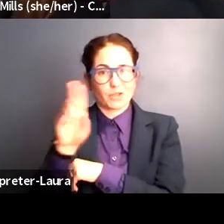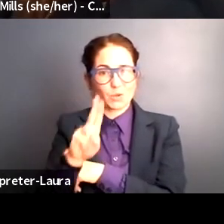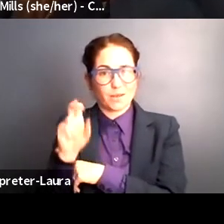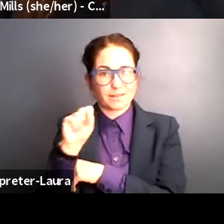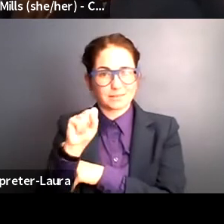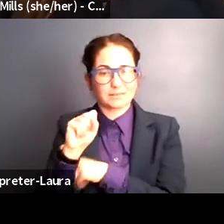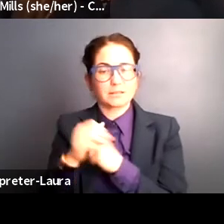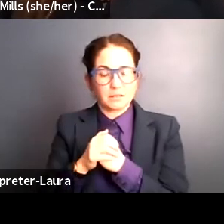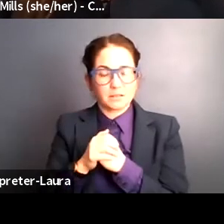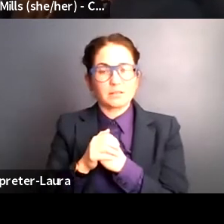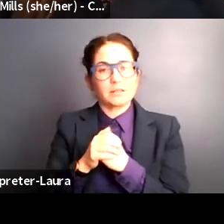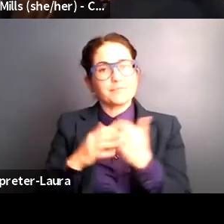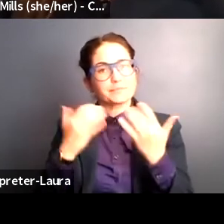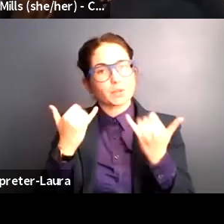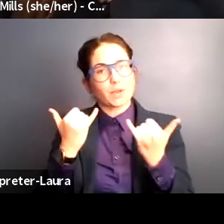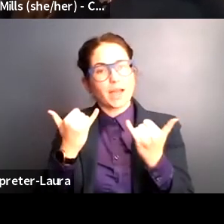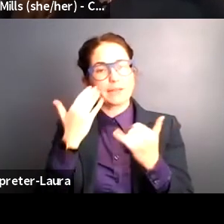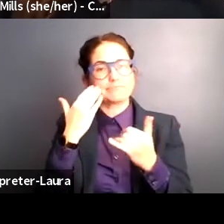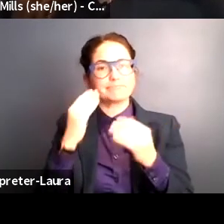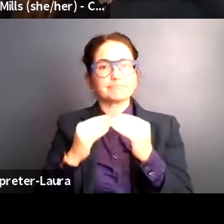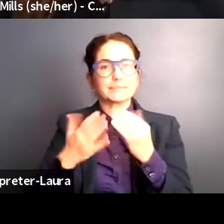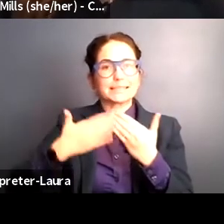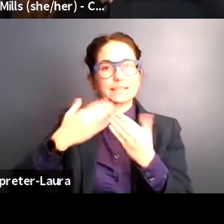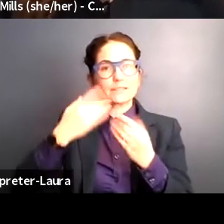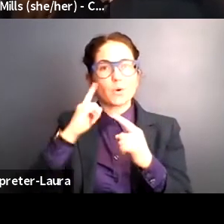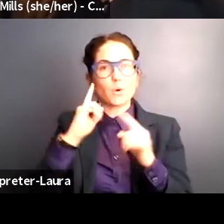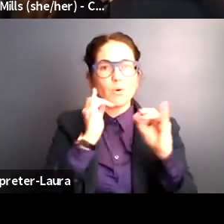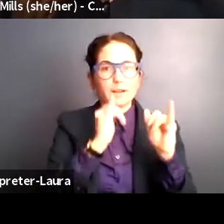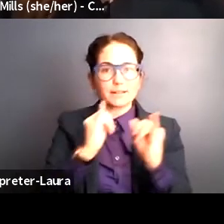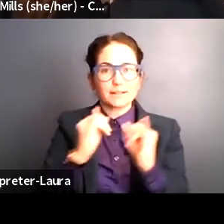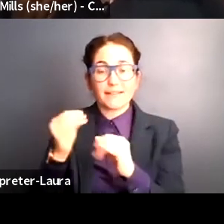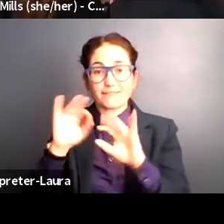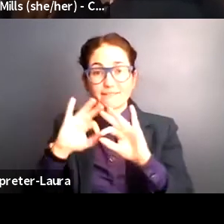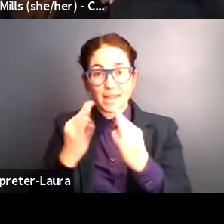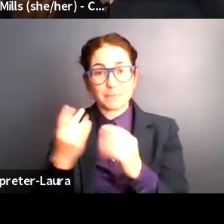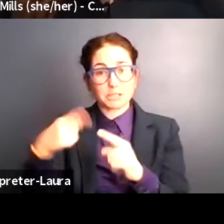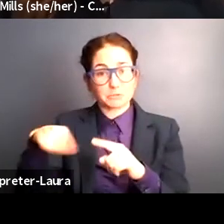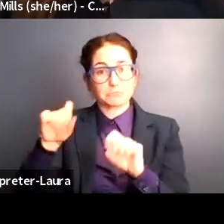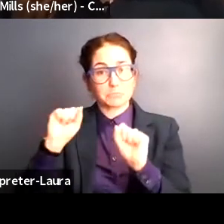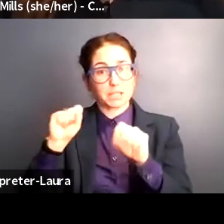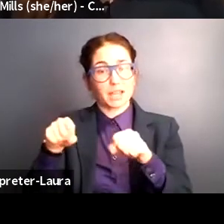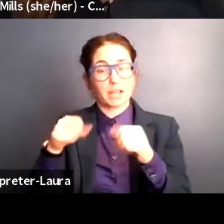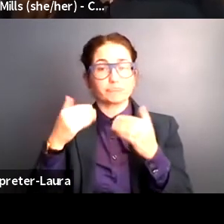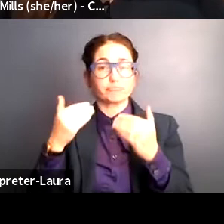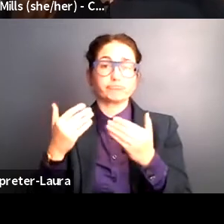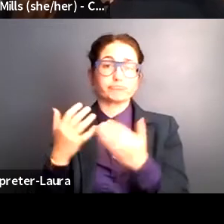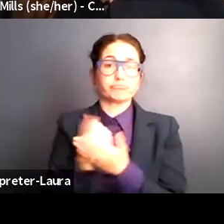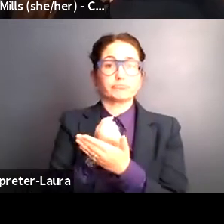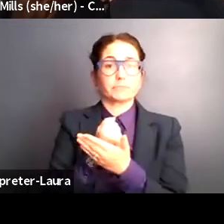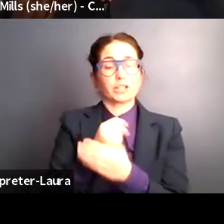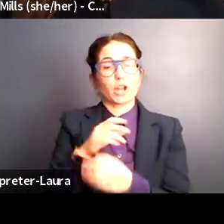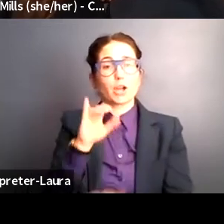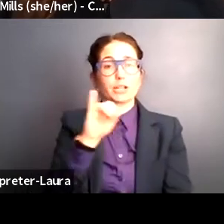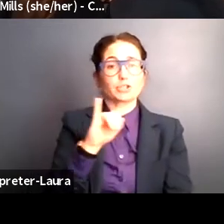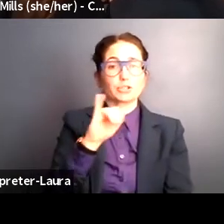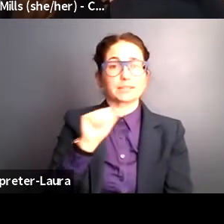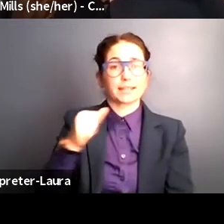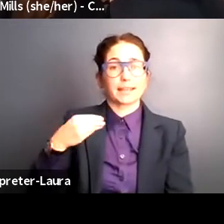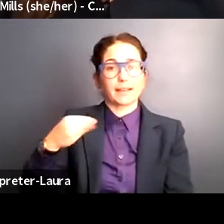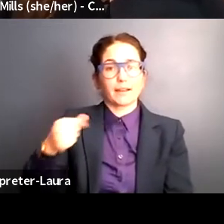it is much easier for individuals and families to get their insurance to cover admission